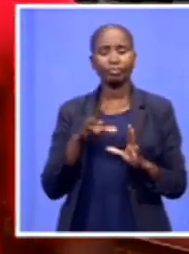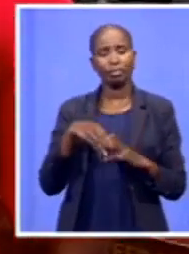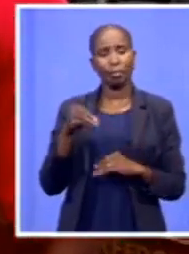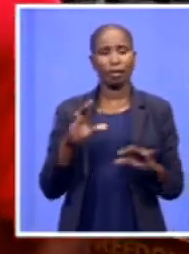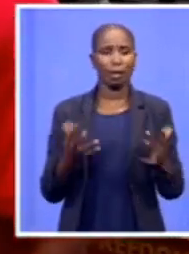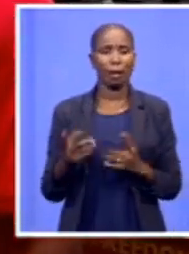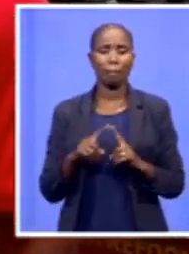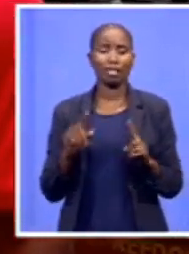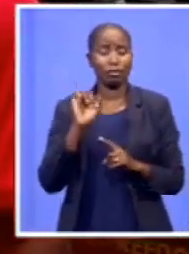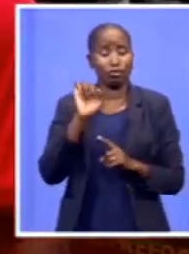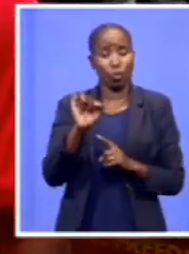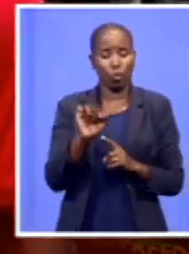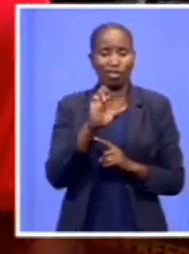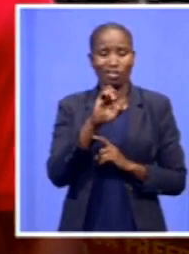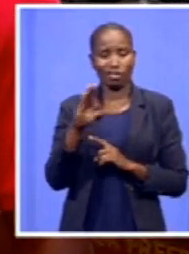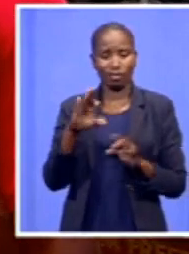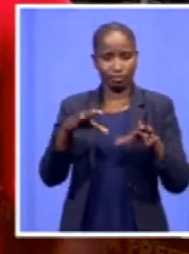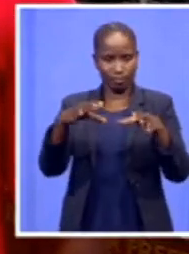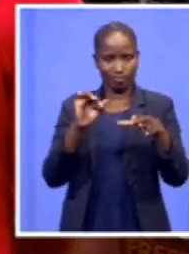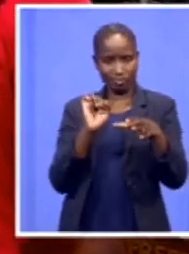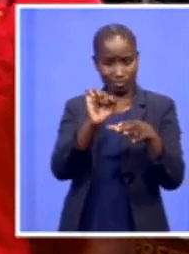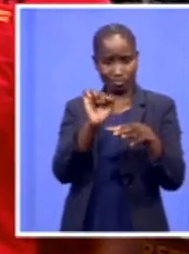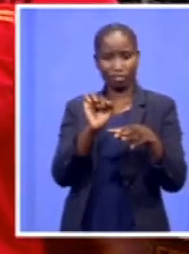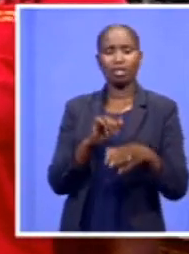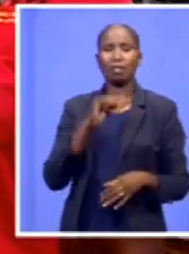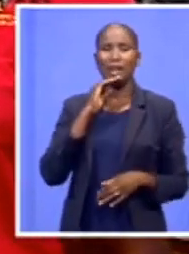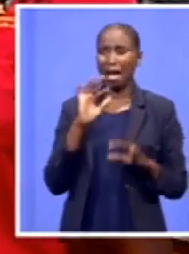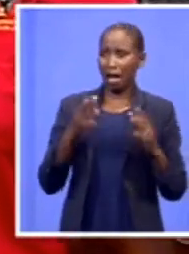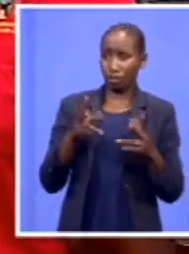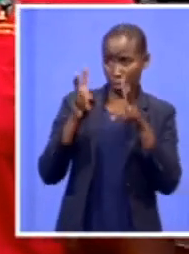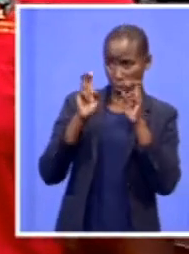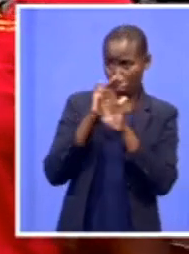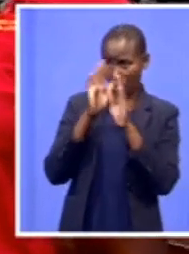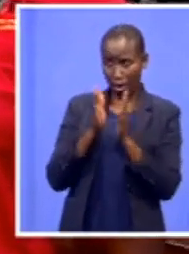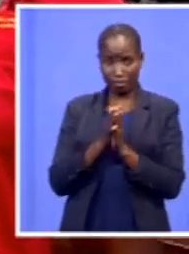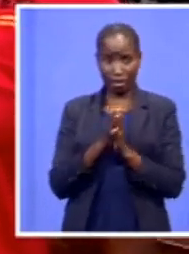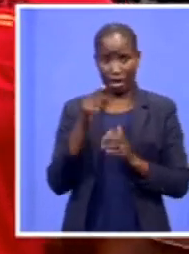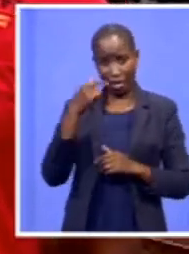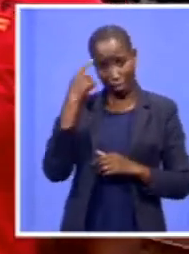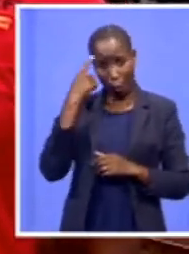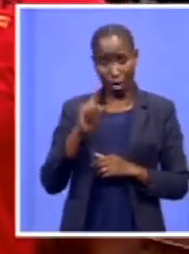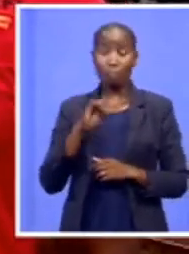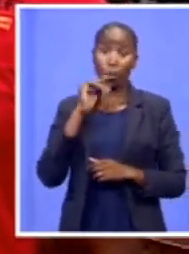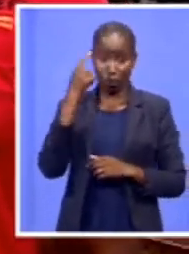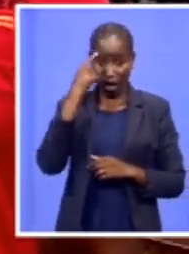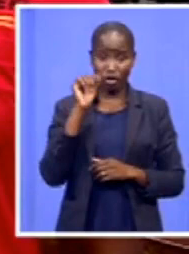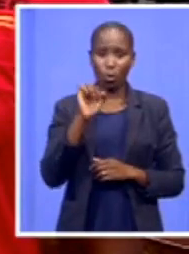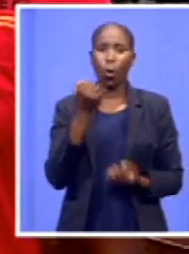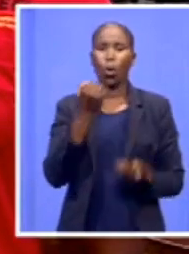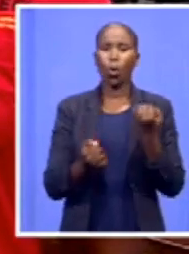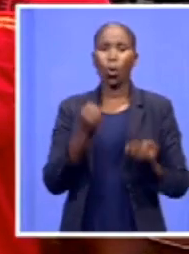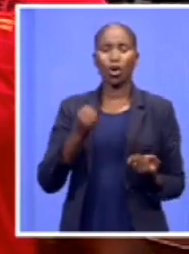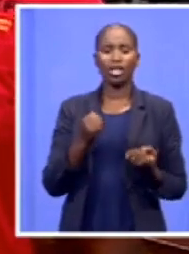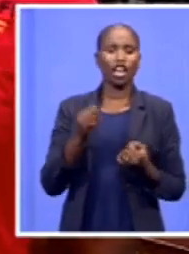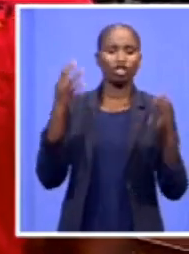you sussing out everything? Do you actually hope that the judge will actually rule in your favor? Look, we leave that to the judge. But we